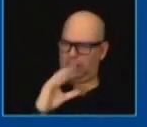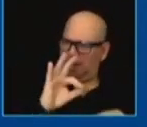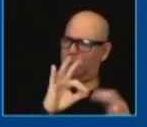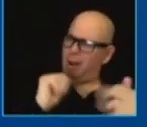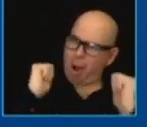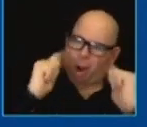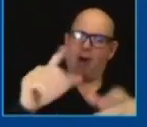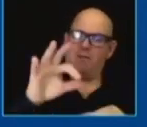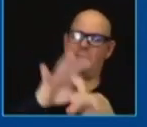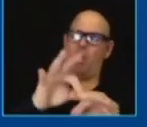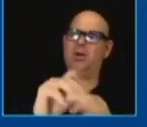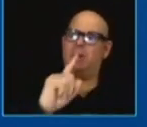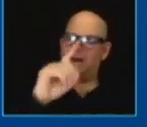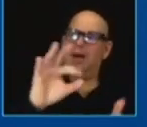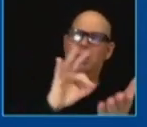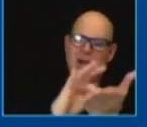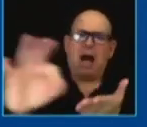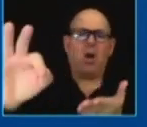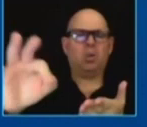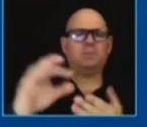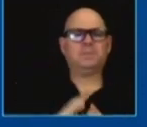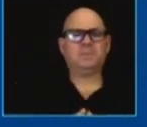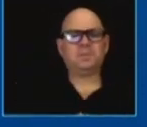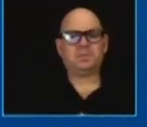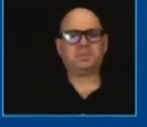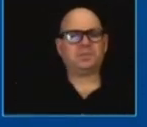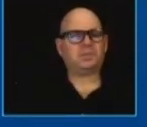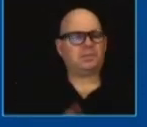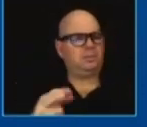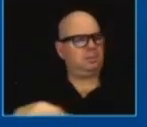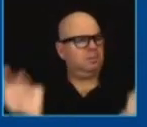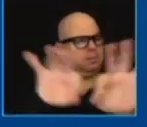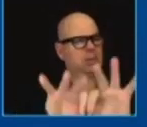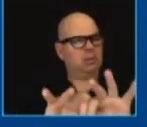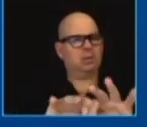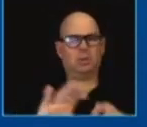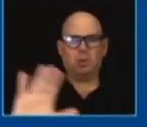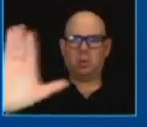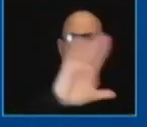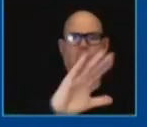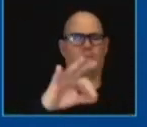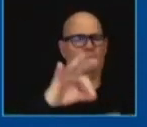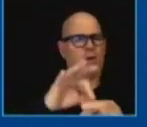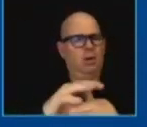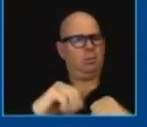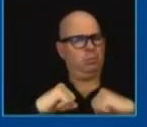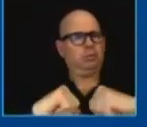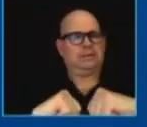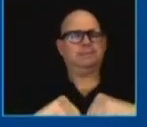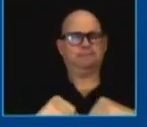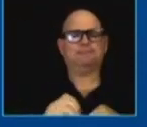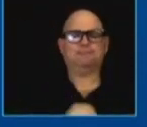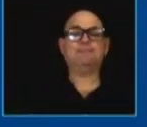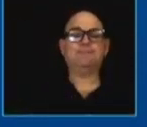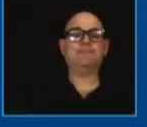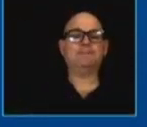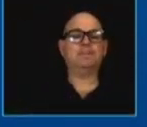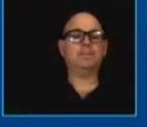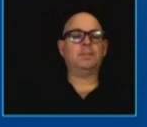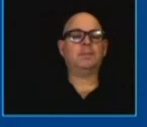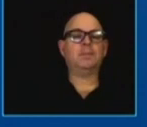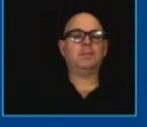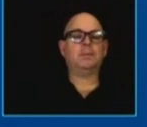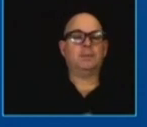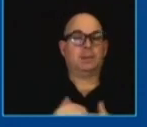that's what we have to protect always look for all the progress we made we know it's still a very tough time for americans